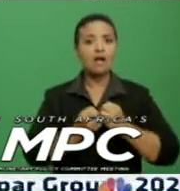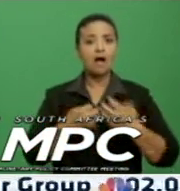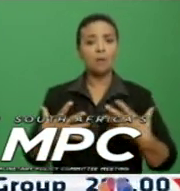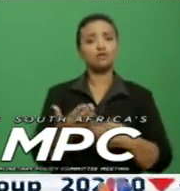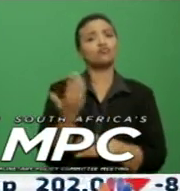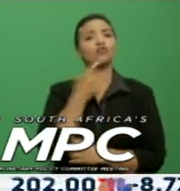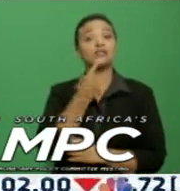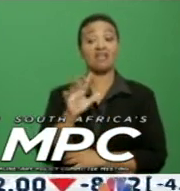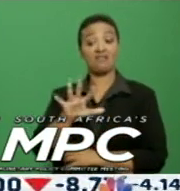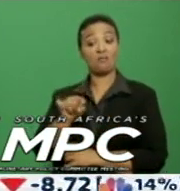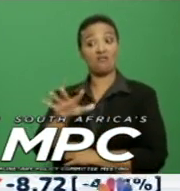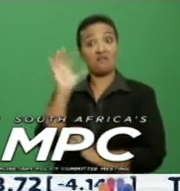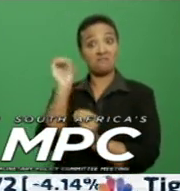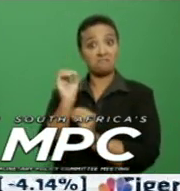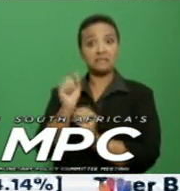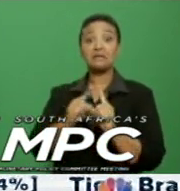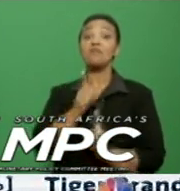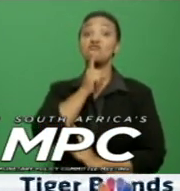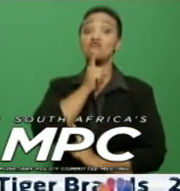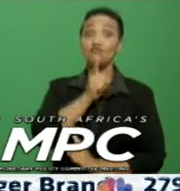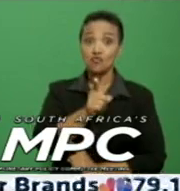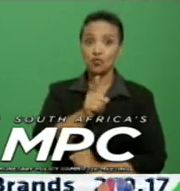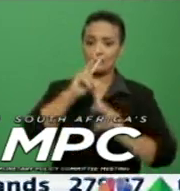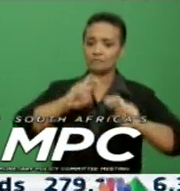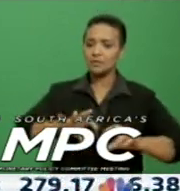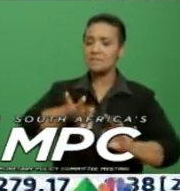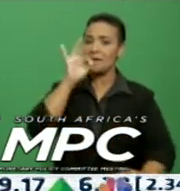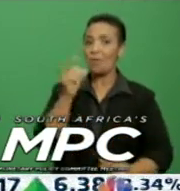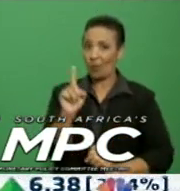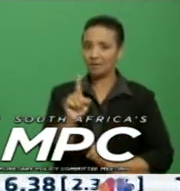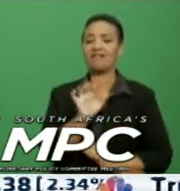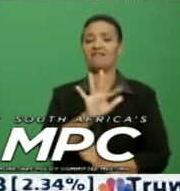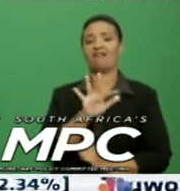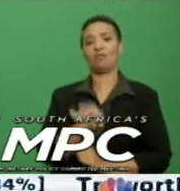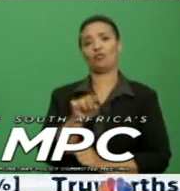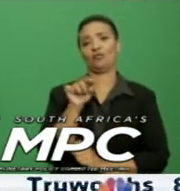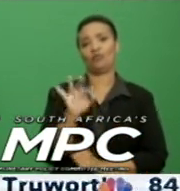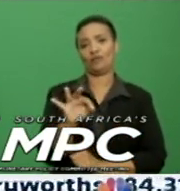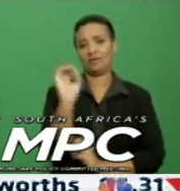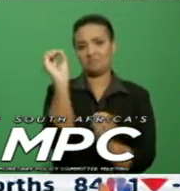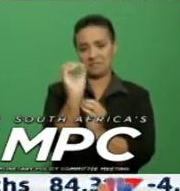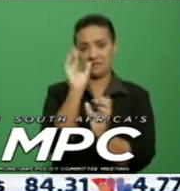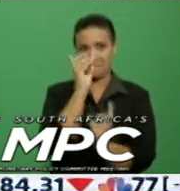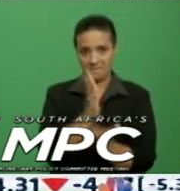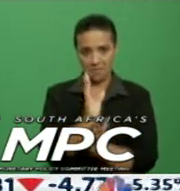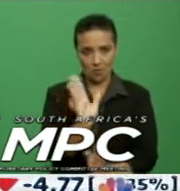from 5.5% in the previous survey to 5.3%.